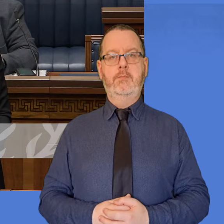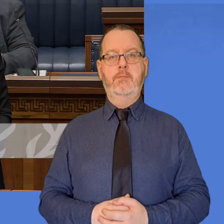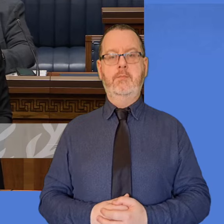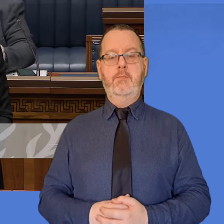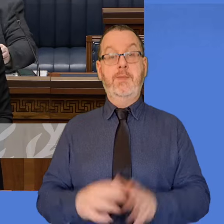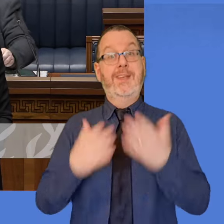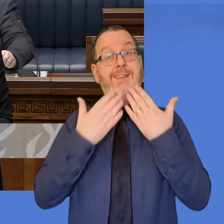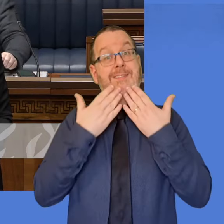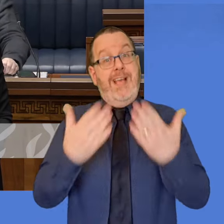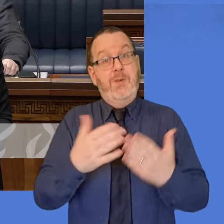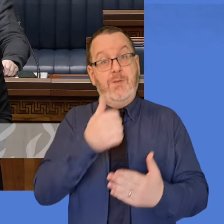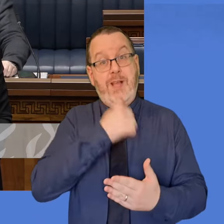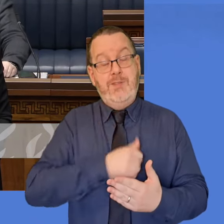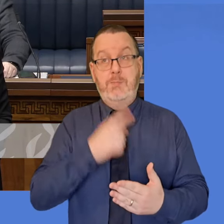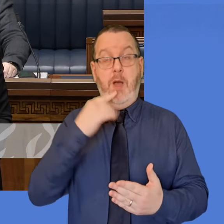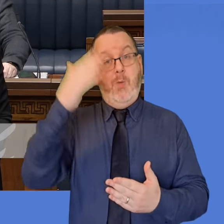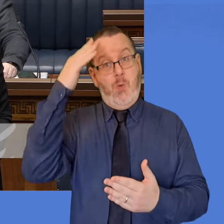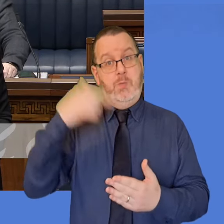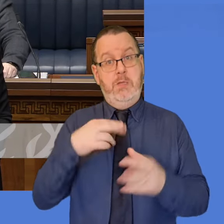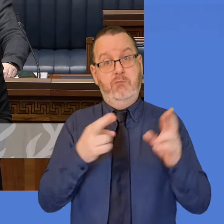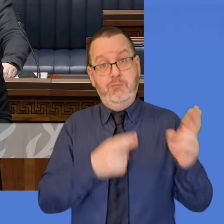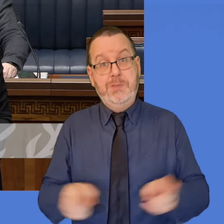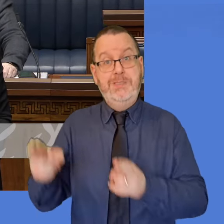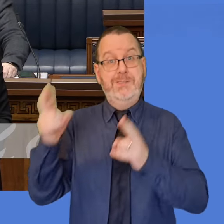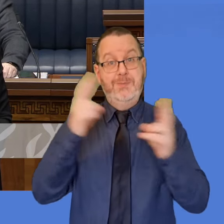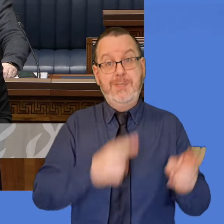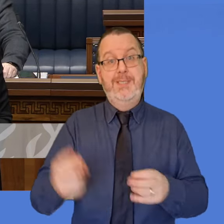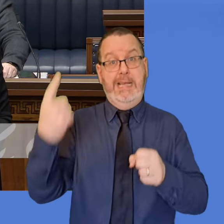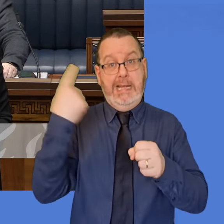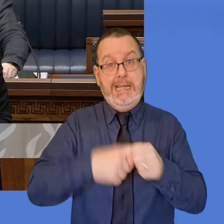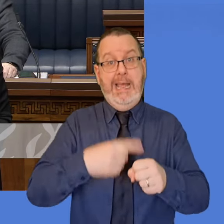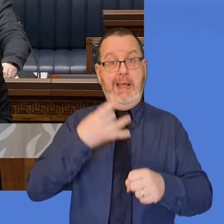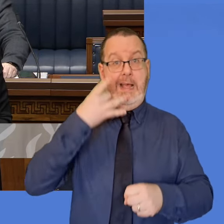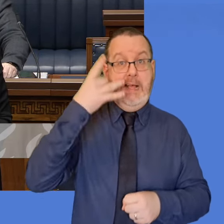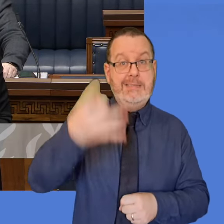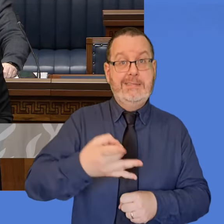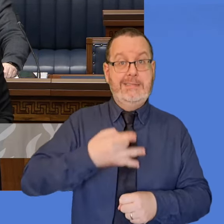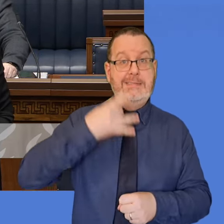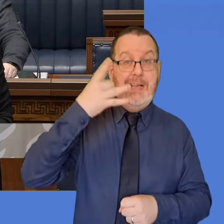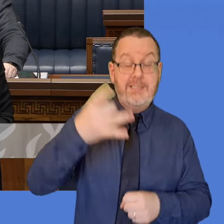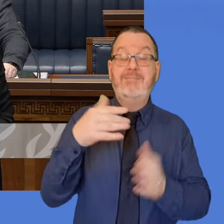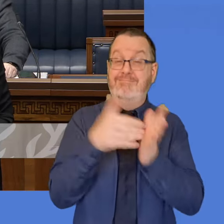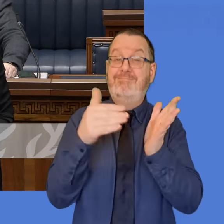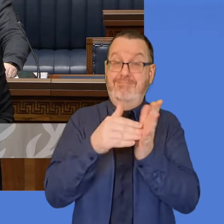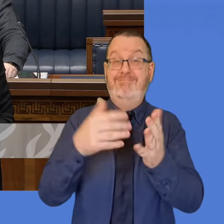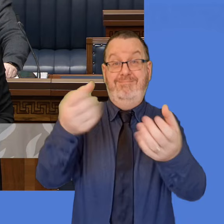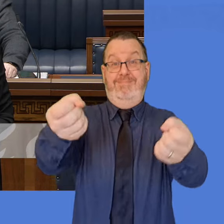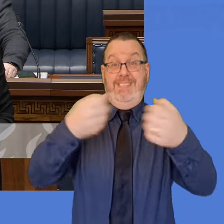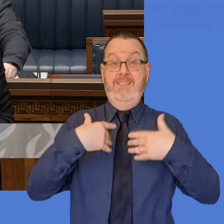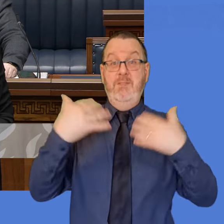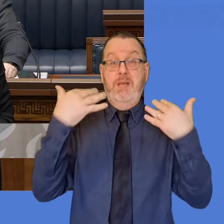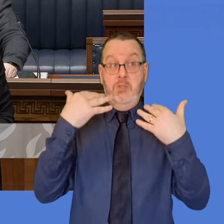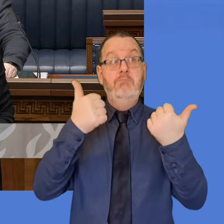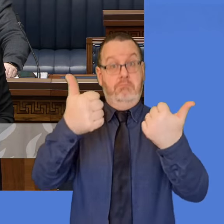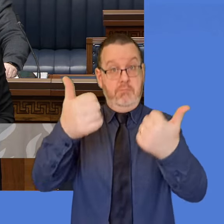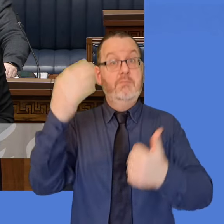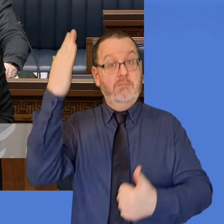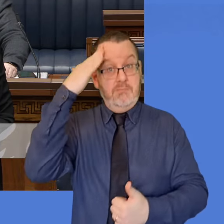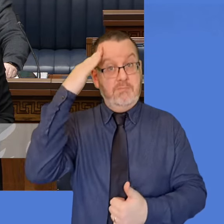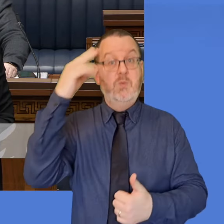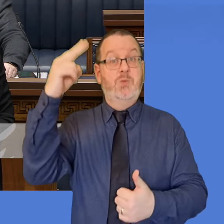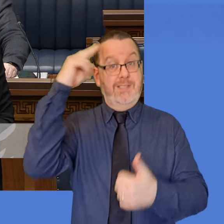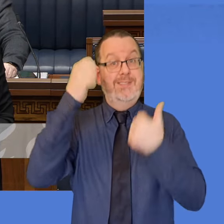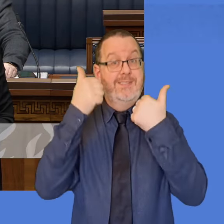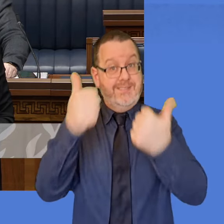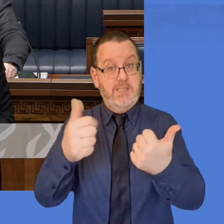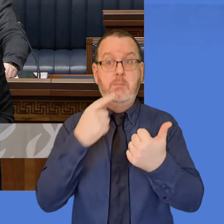that I'm probably like a broken record at this stage, and I understand what the information has been provided, but I cannot stress strongly enough how critical this